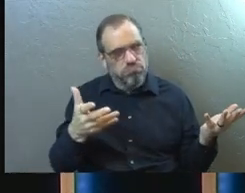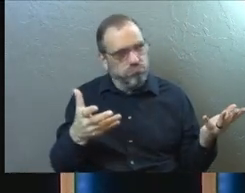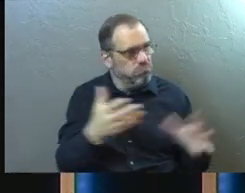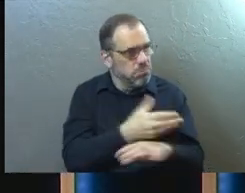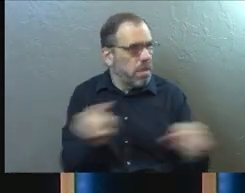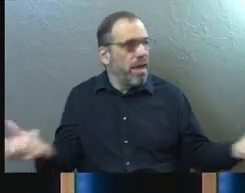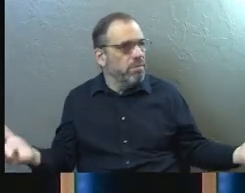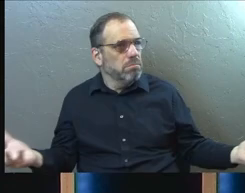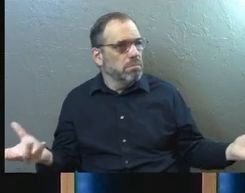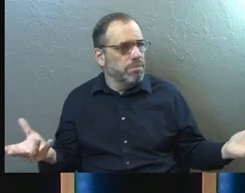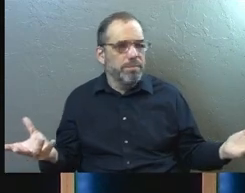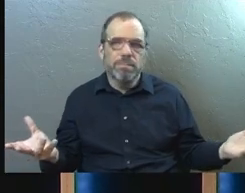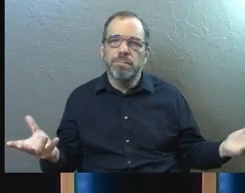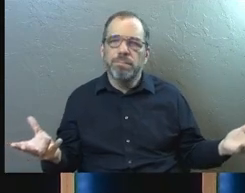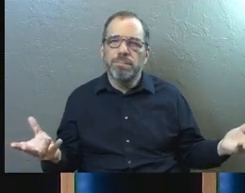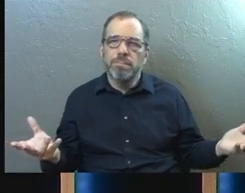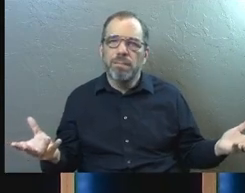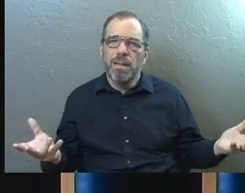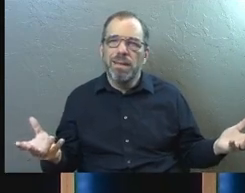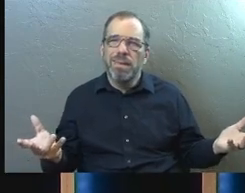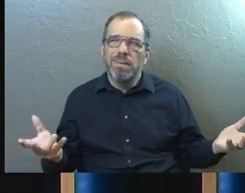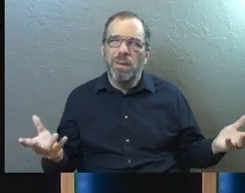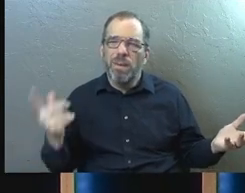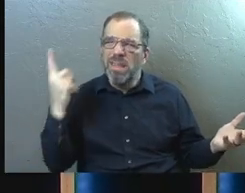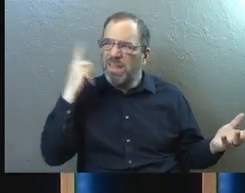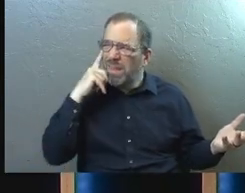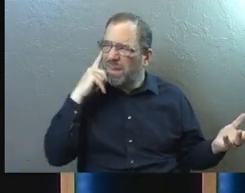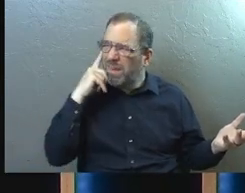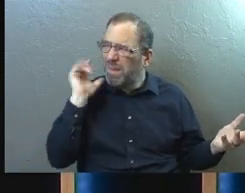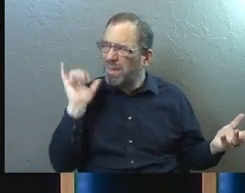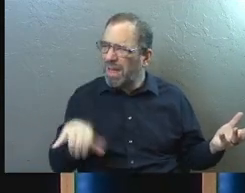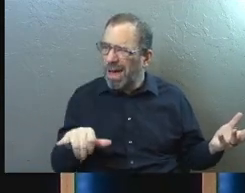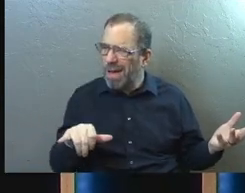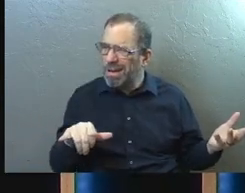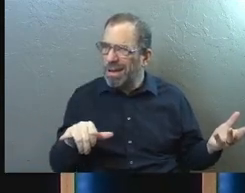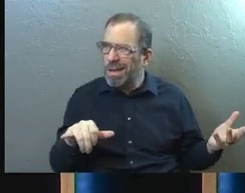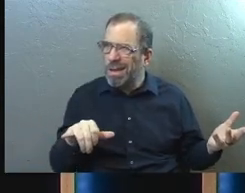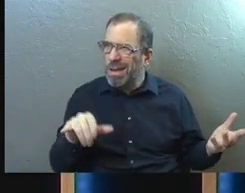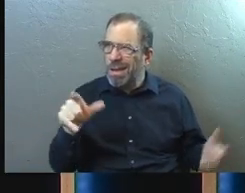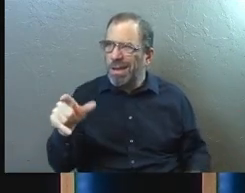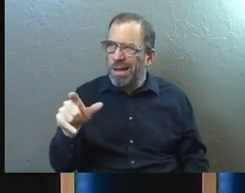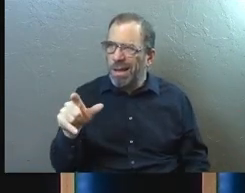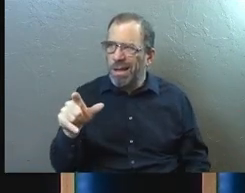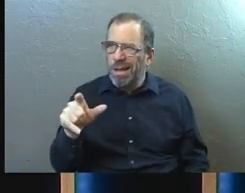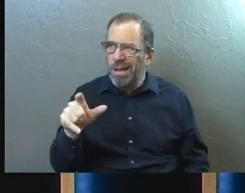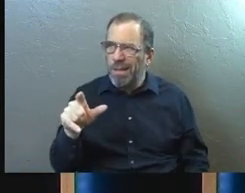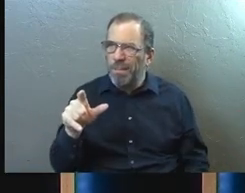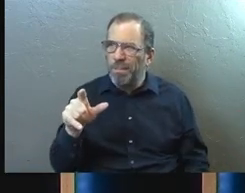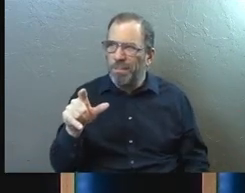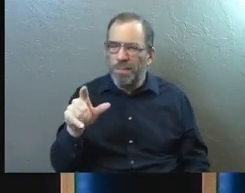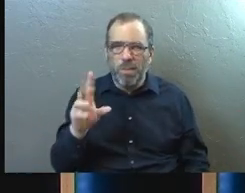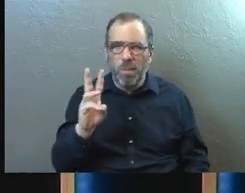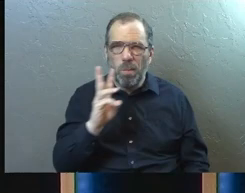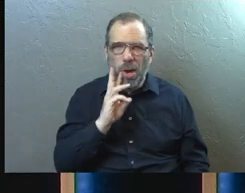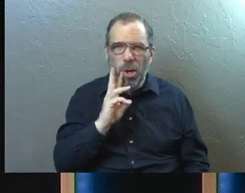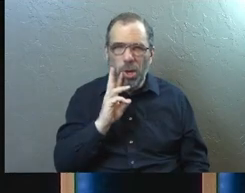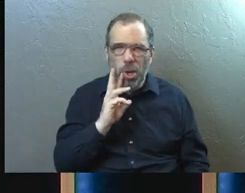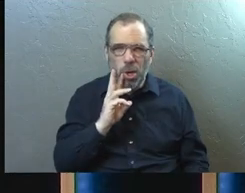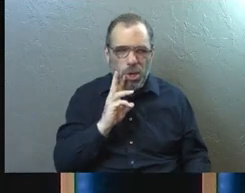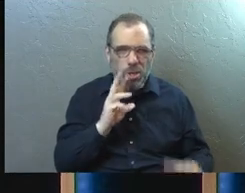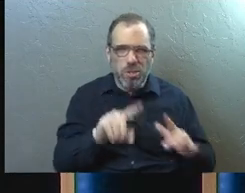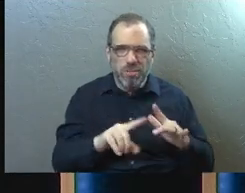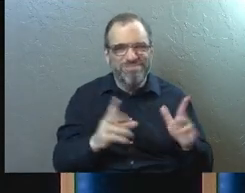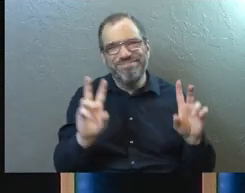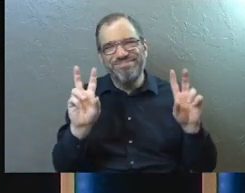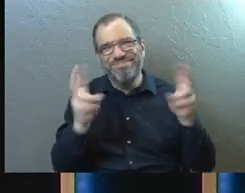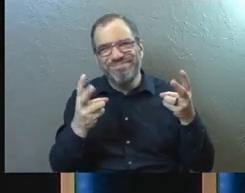saved. And so the kind of the way I think about this is like this water has been heating up for a while and now it's boiling. It's